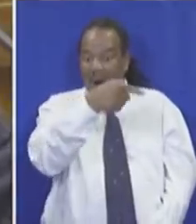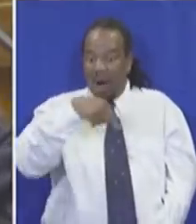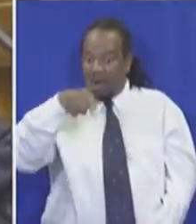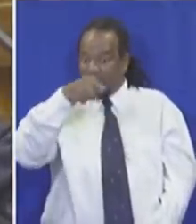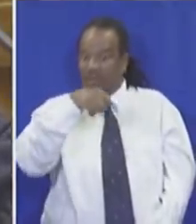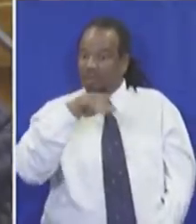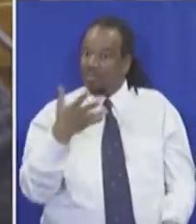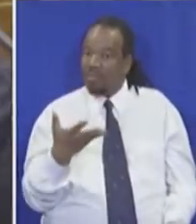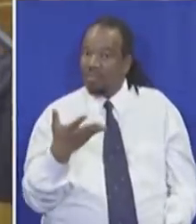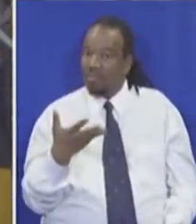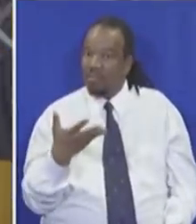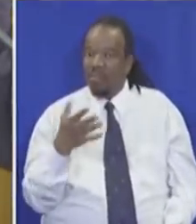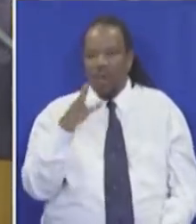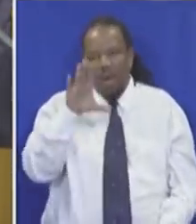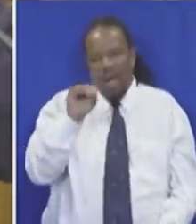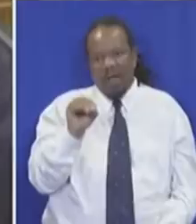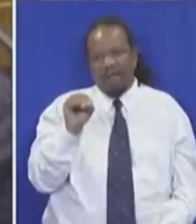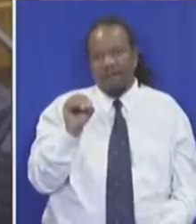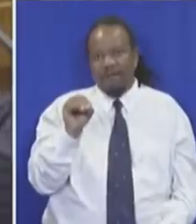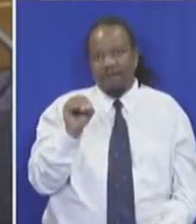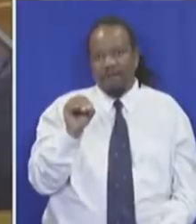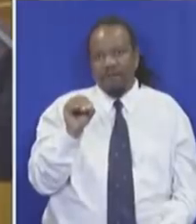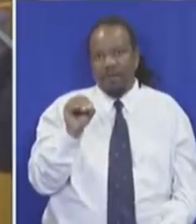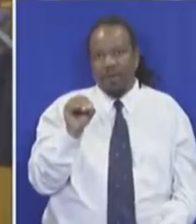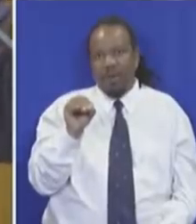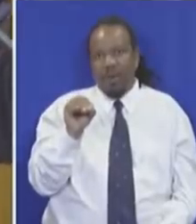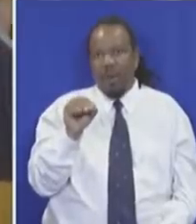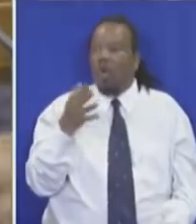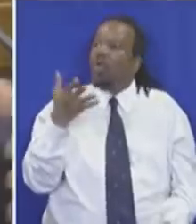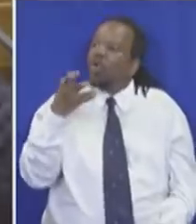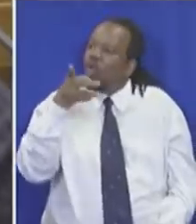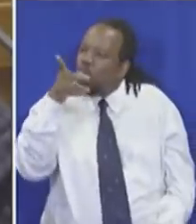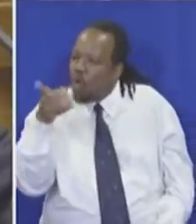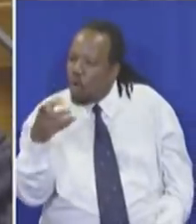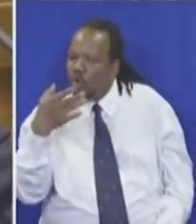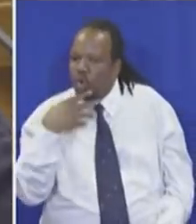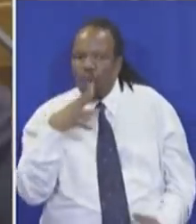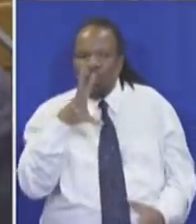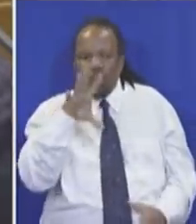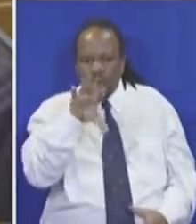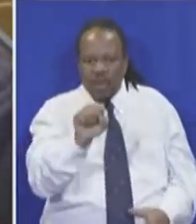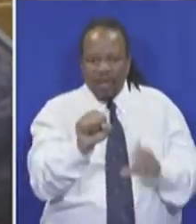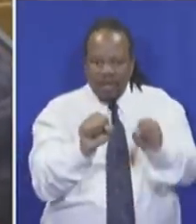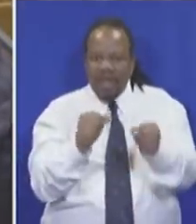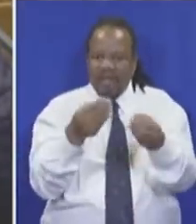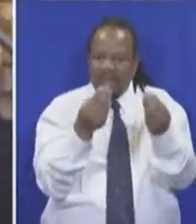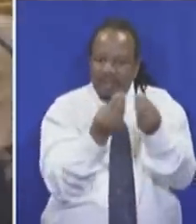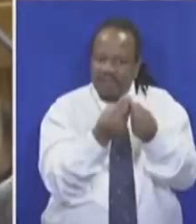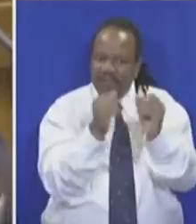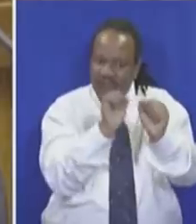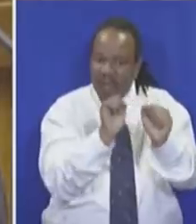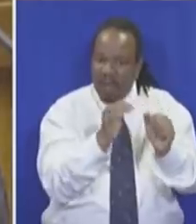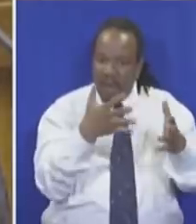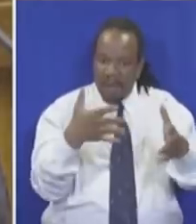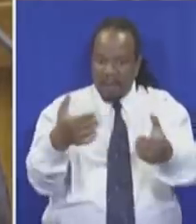those who robbed others of their own possessions and made it theirs.